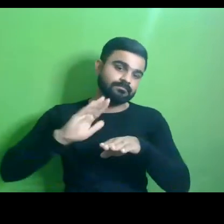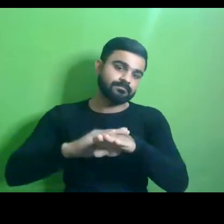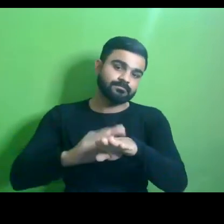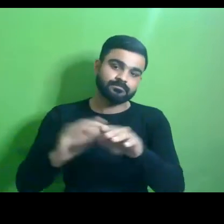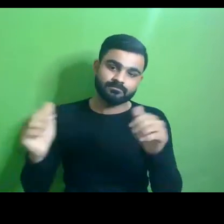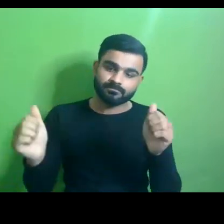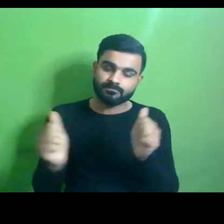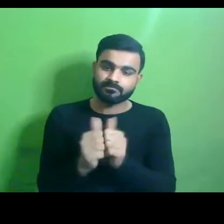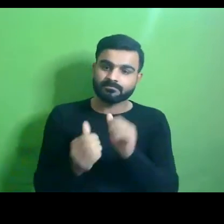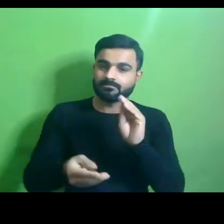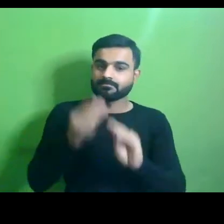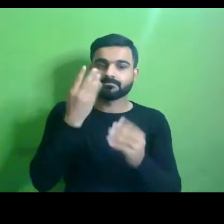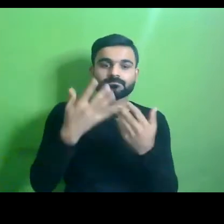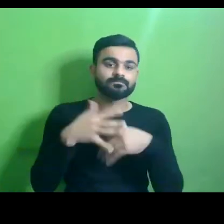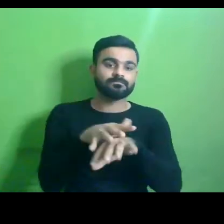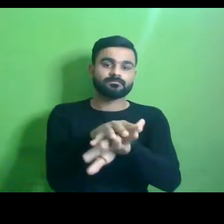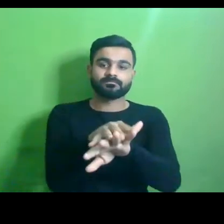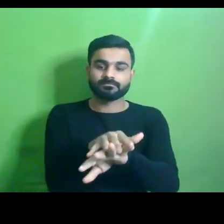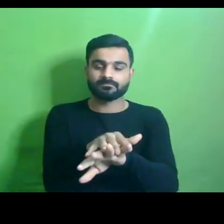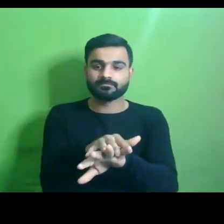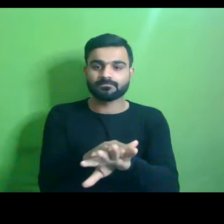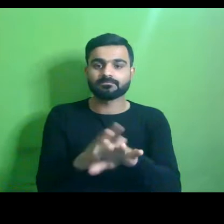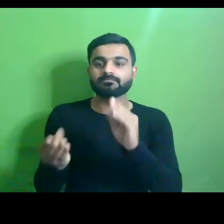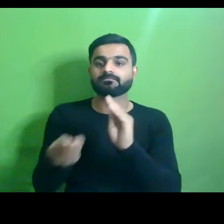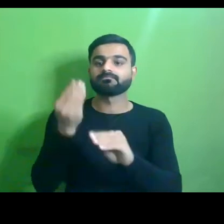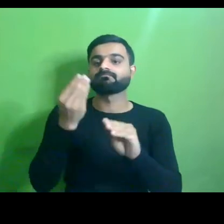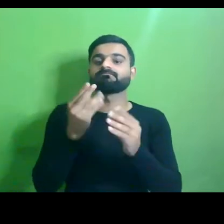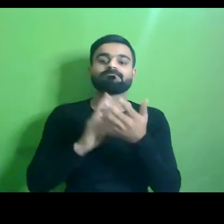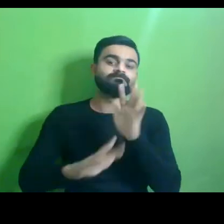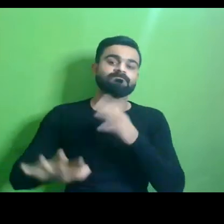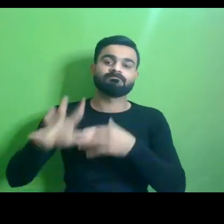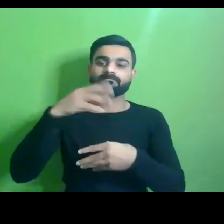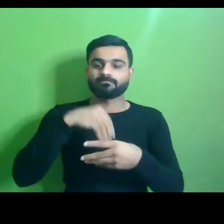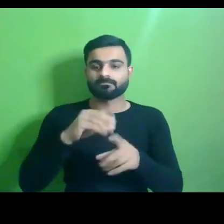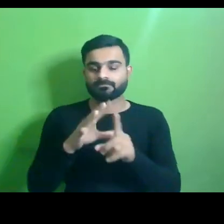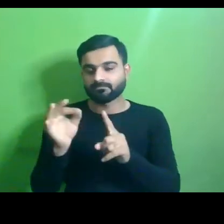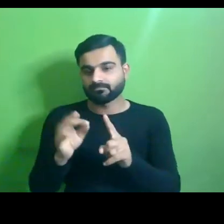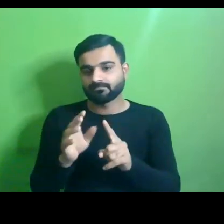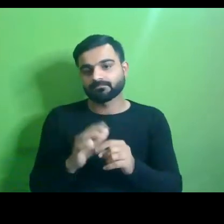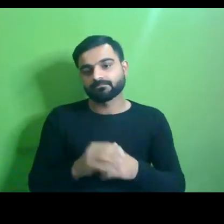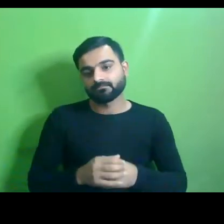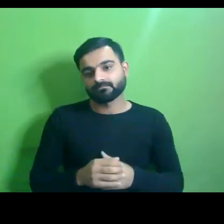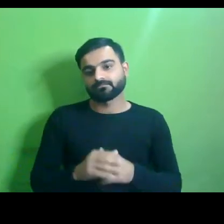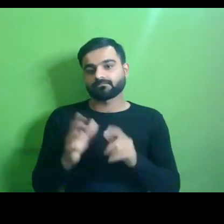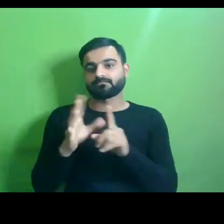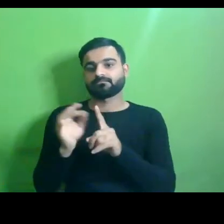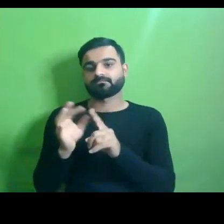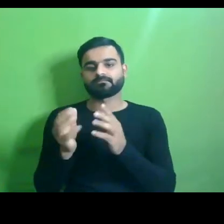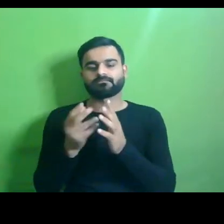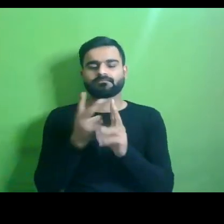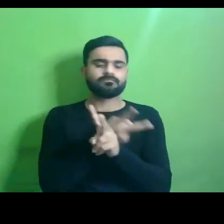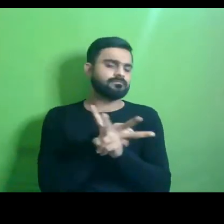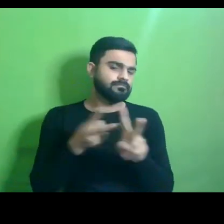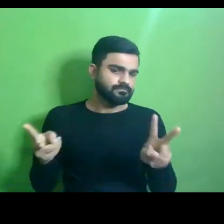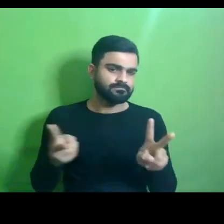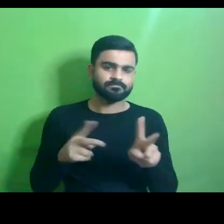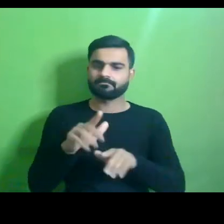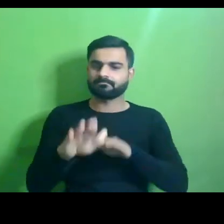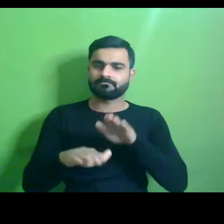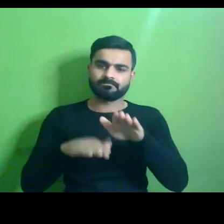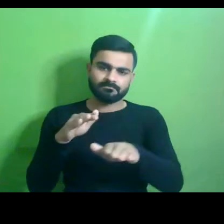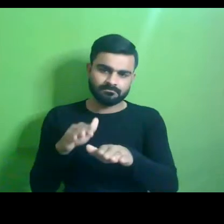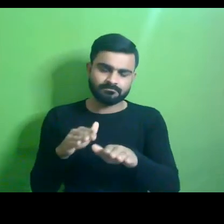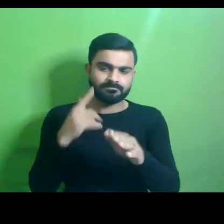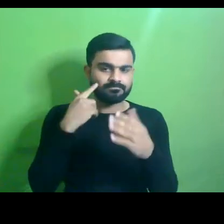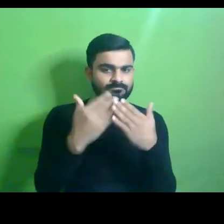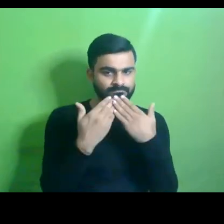more inclusive becoming more nurturing nurturing and uh can do so through multiple uh steps like institutional